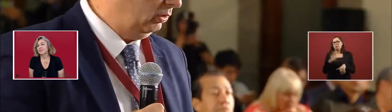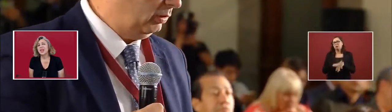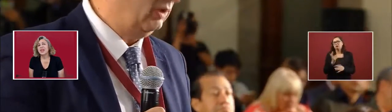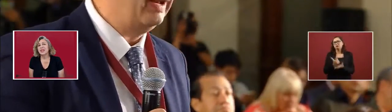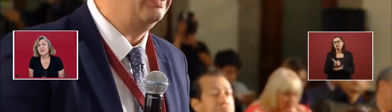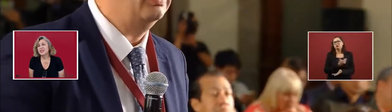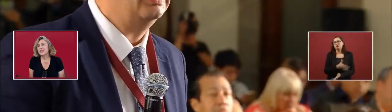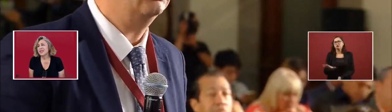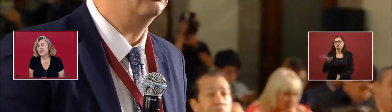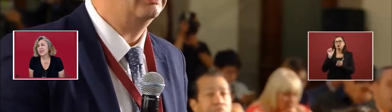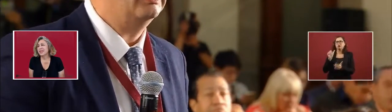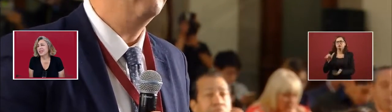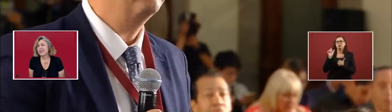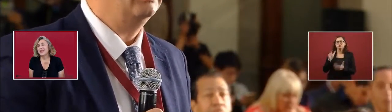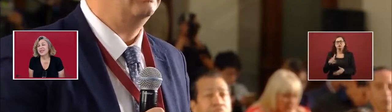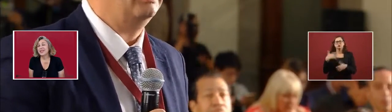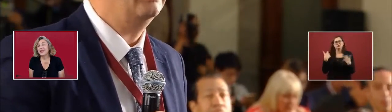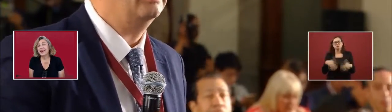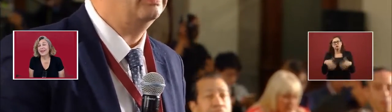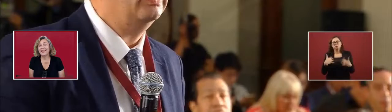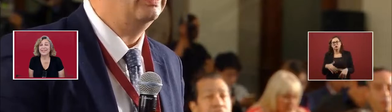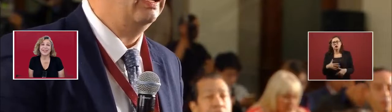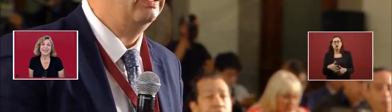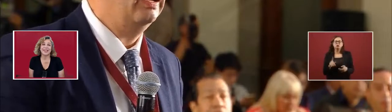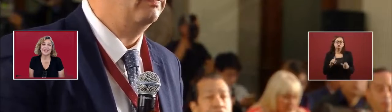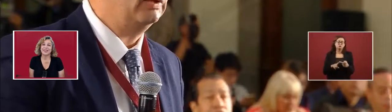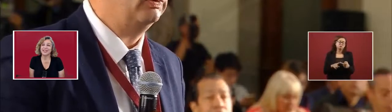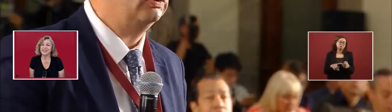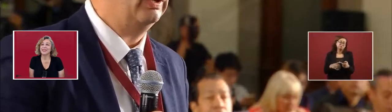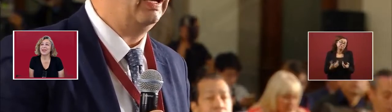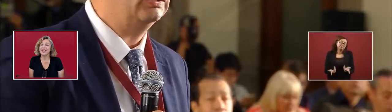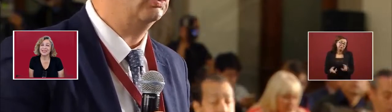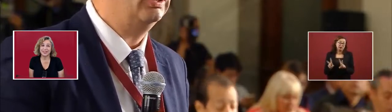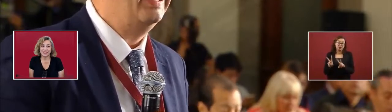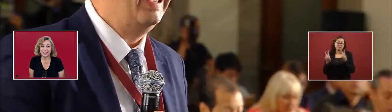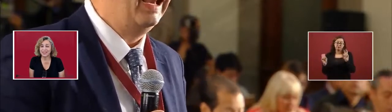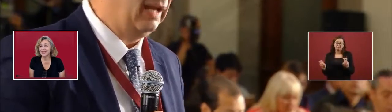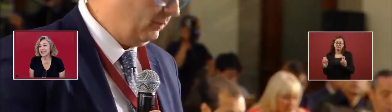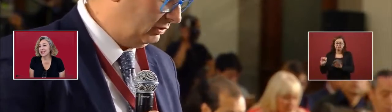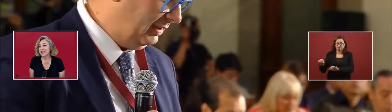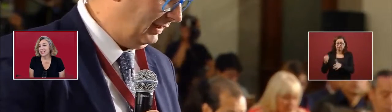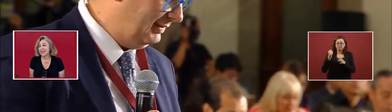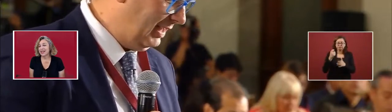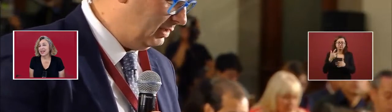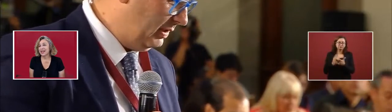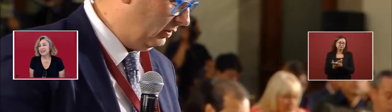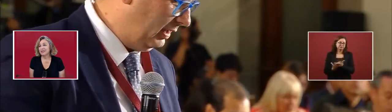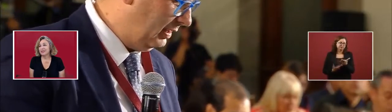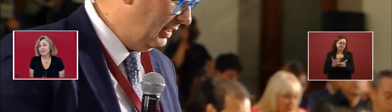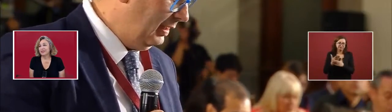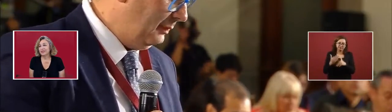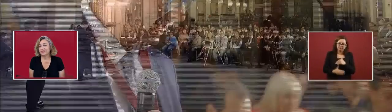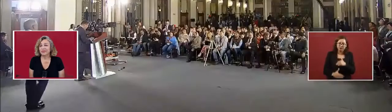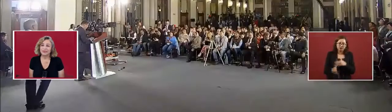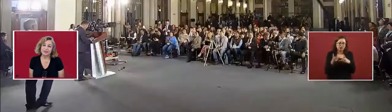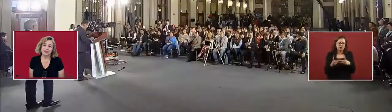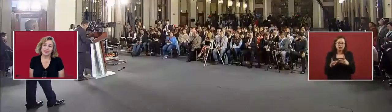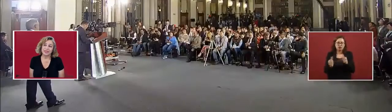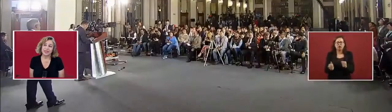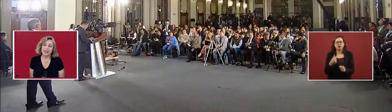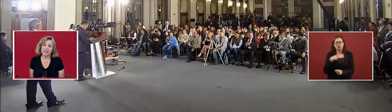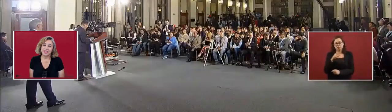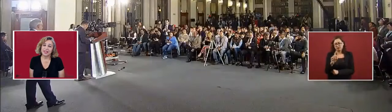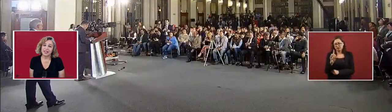So they're saying, asking a lot of questions, financial questions. The 33,000, I see that the